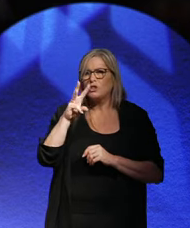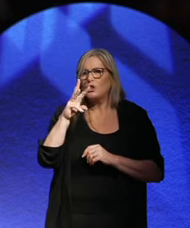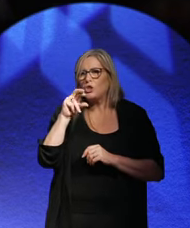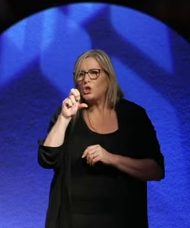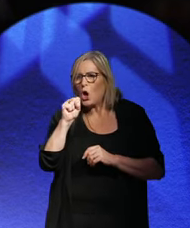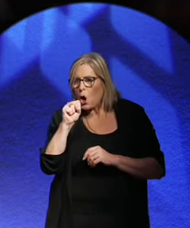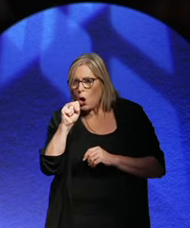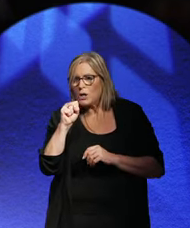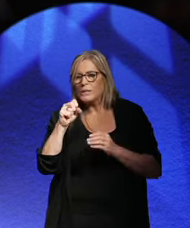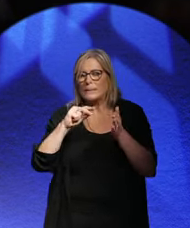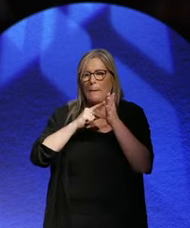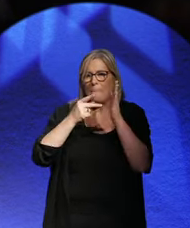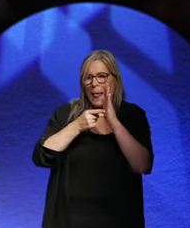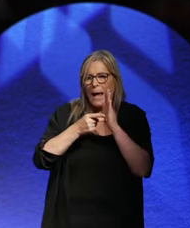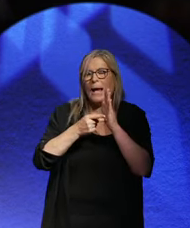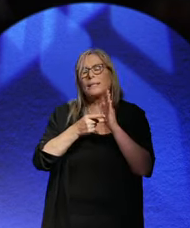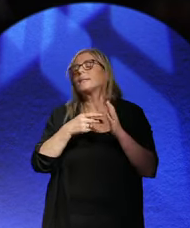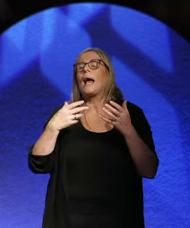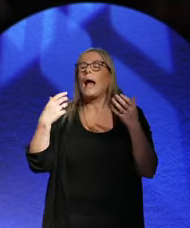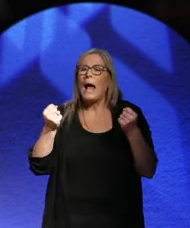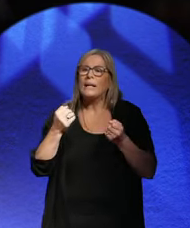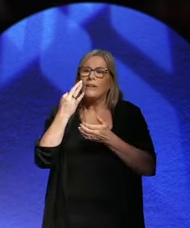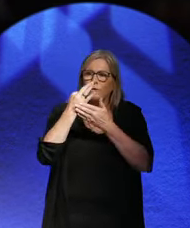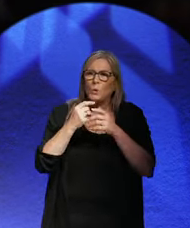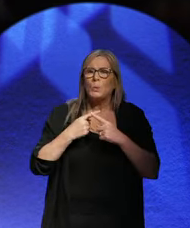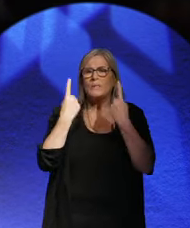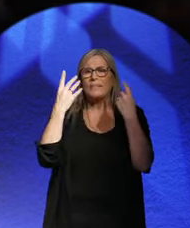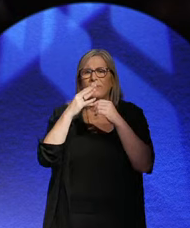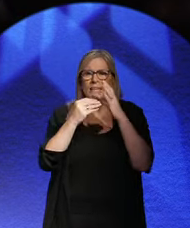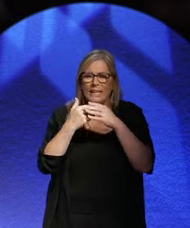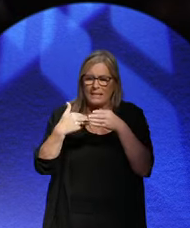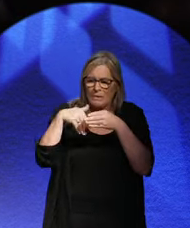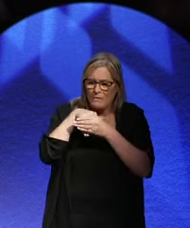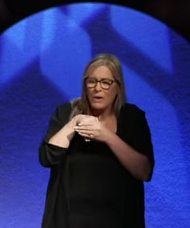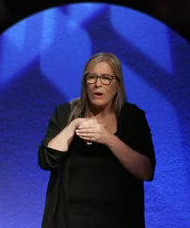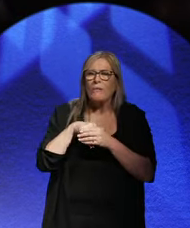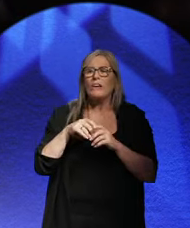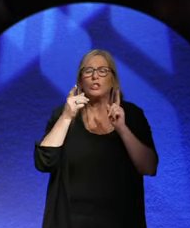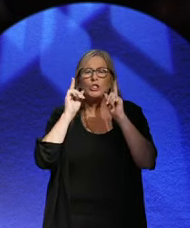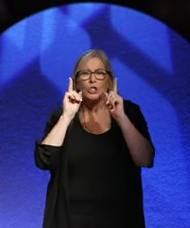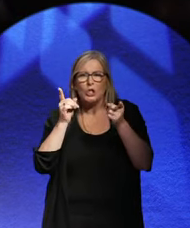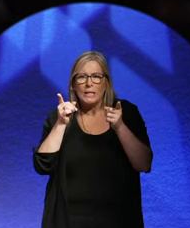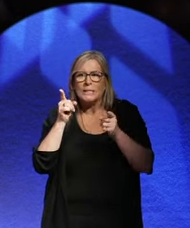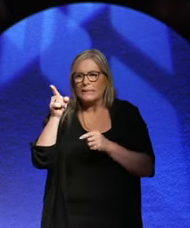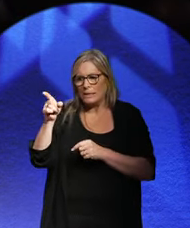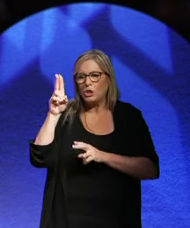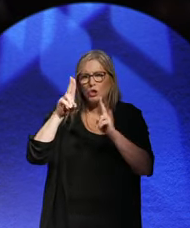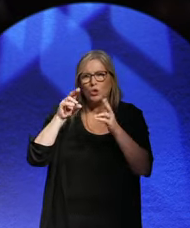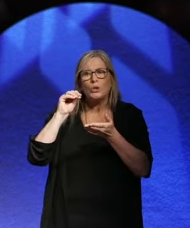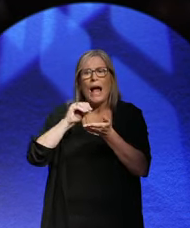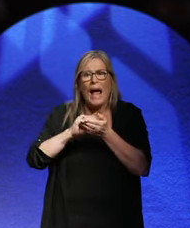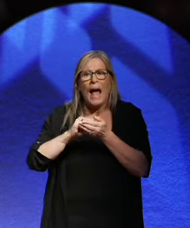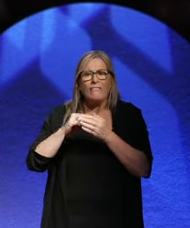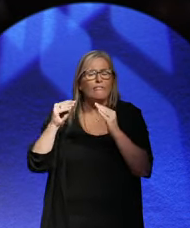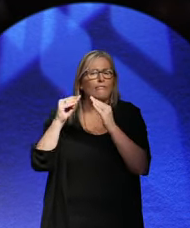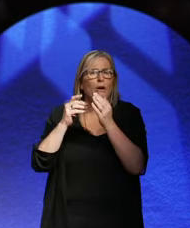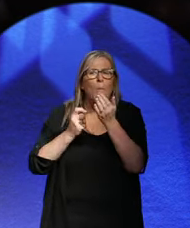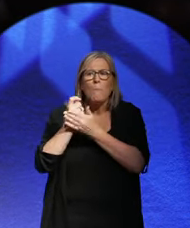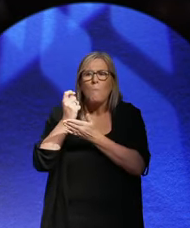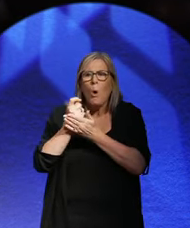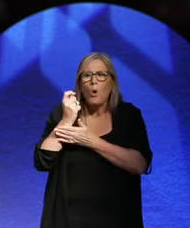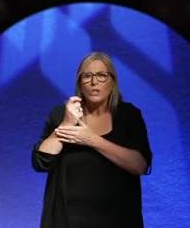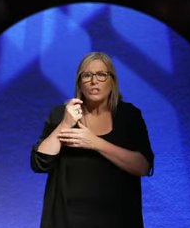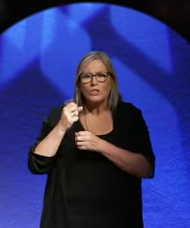consisted of a number of things. First of all, he suggested they put a mortgage over all of Germany's